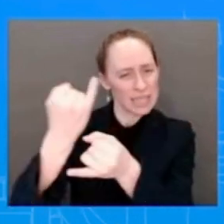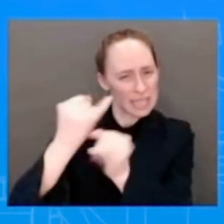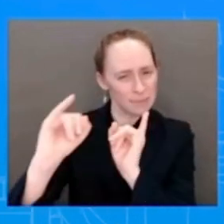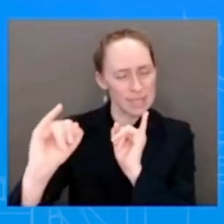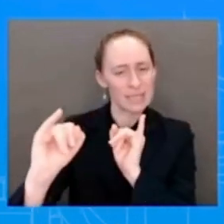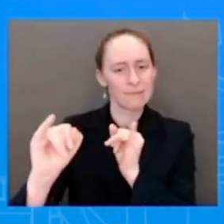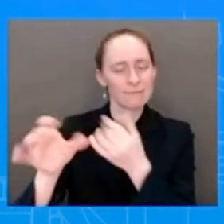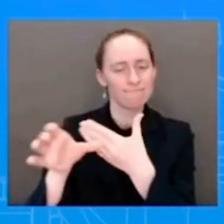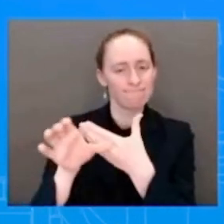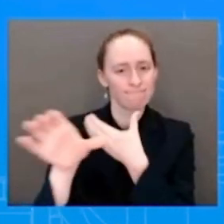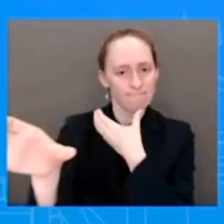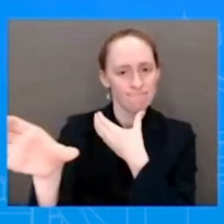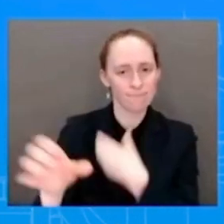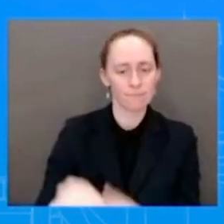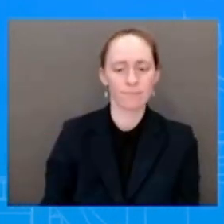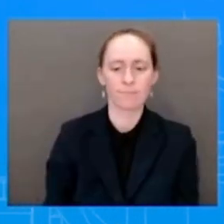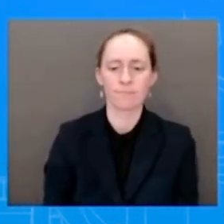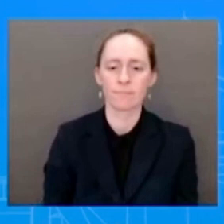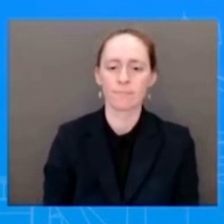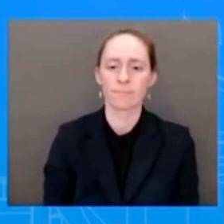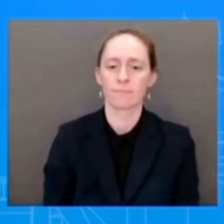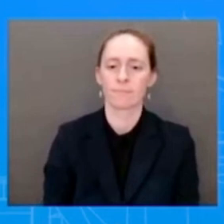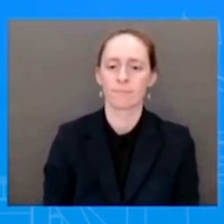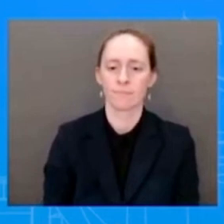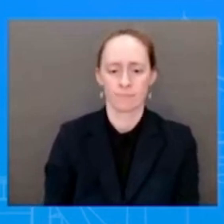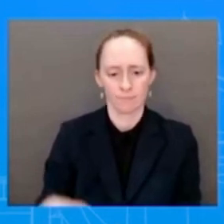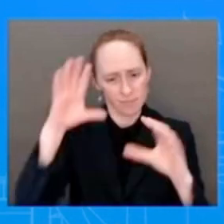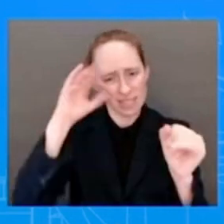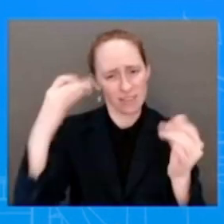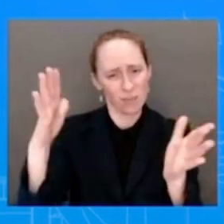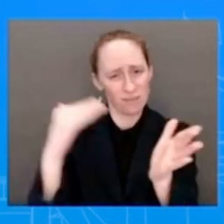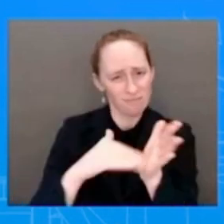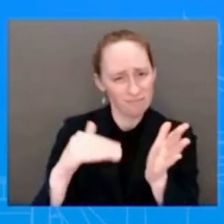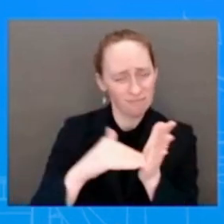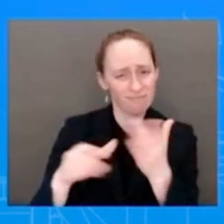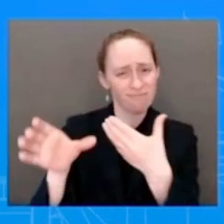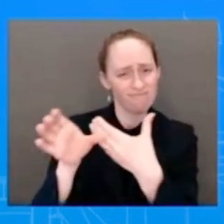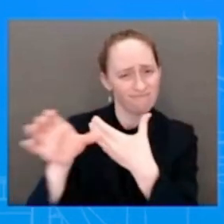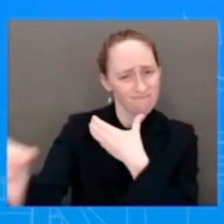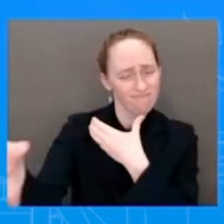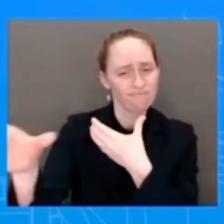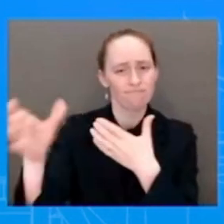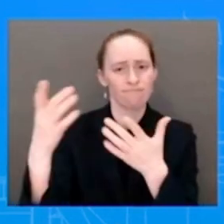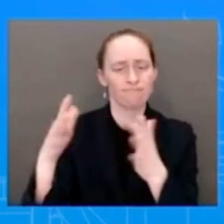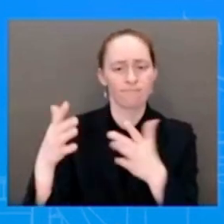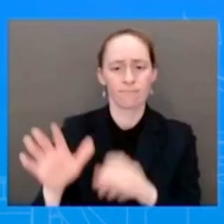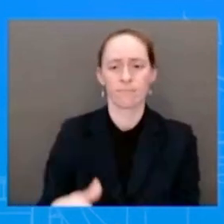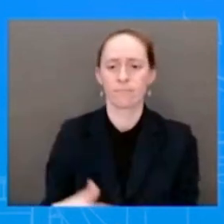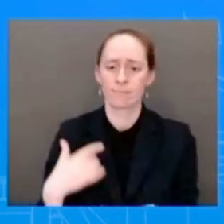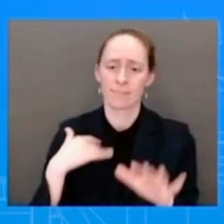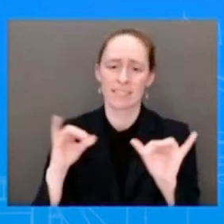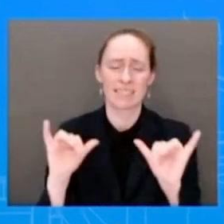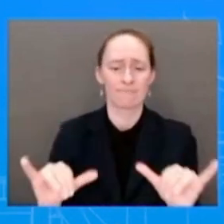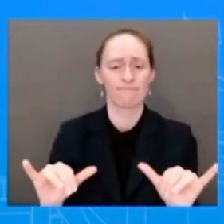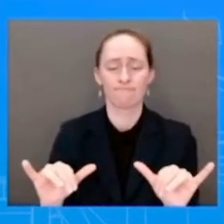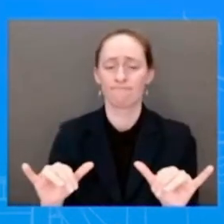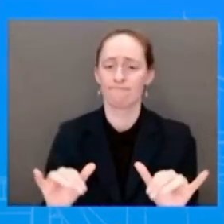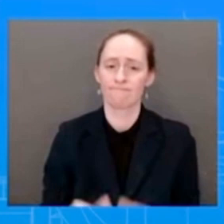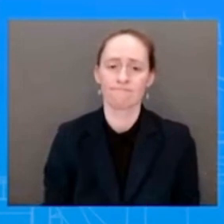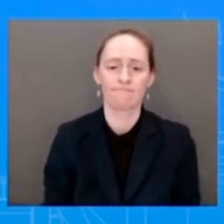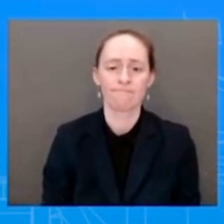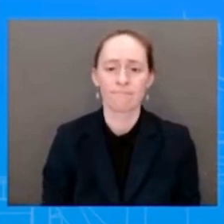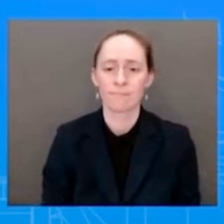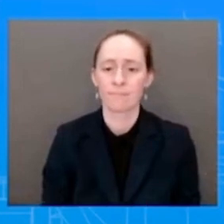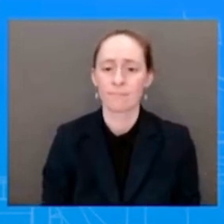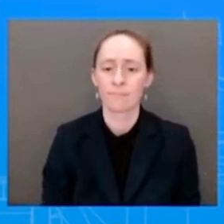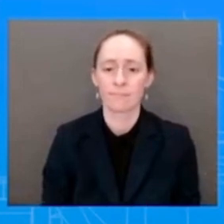last two years. I have been consistent about that. When I have made statements from this podium on this investigation, it was at the guidance of